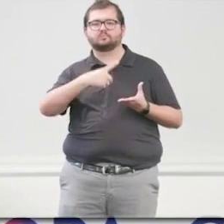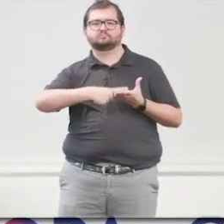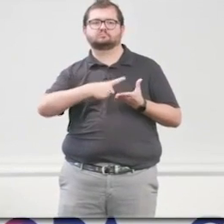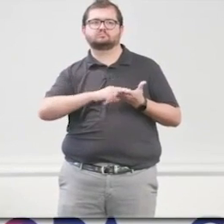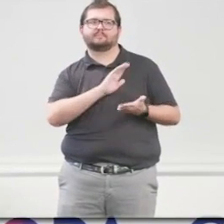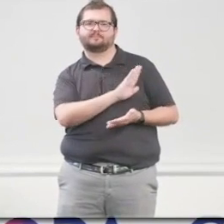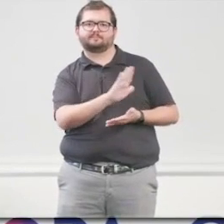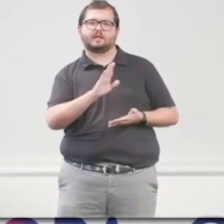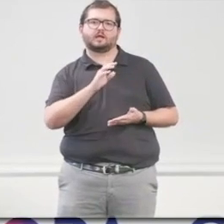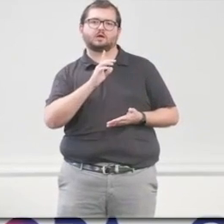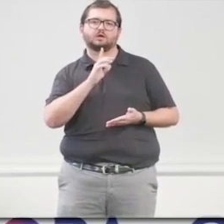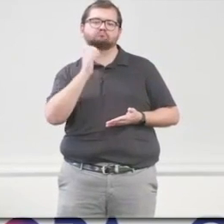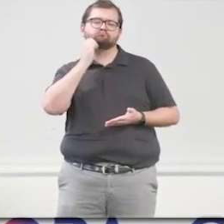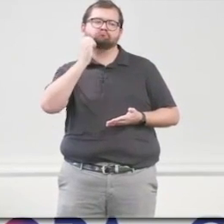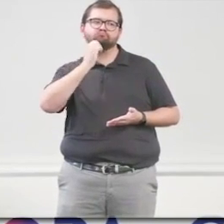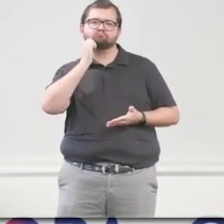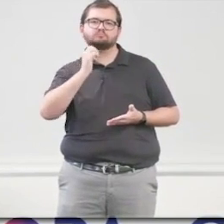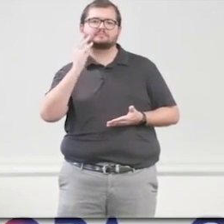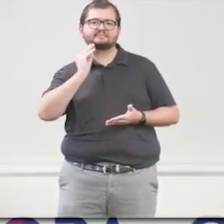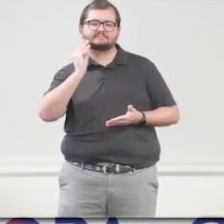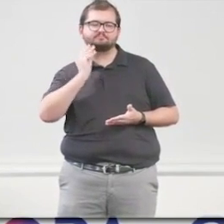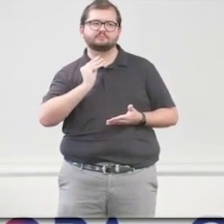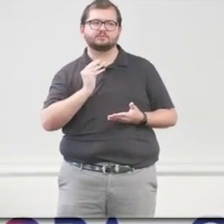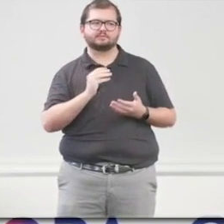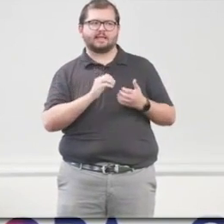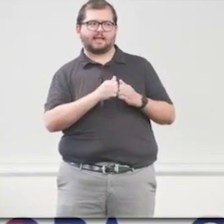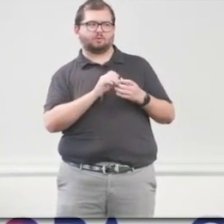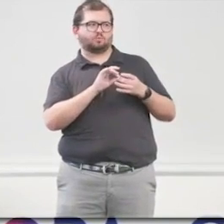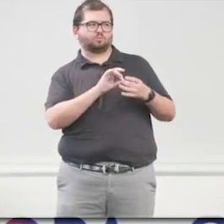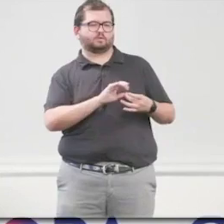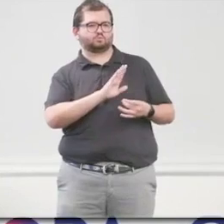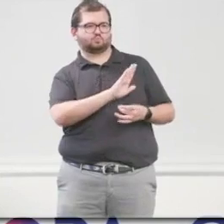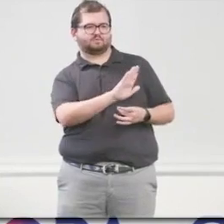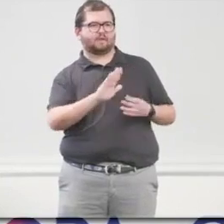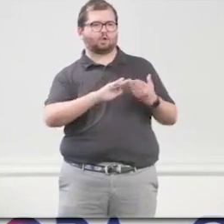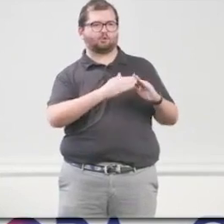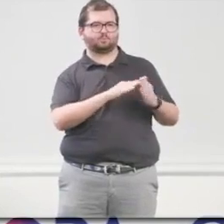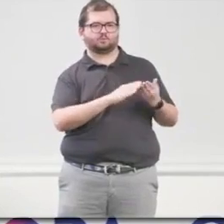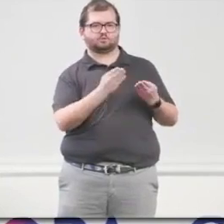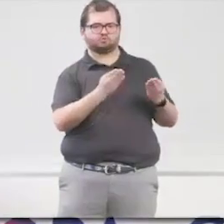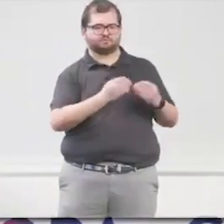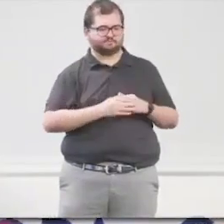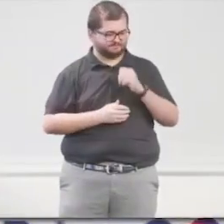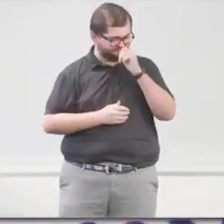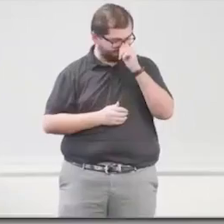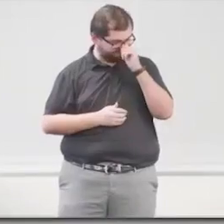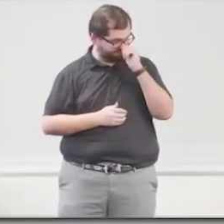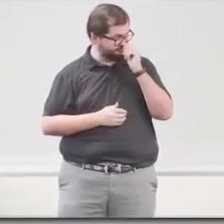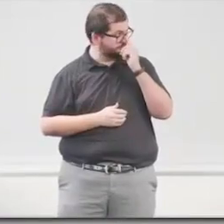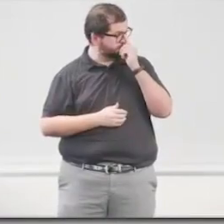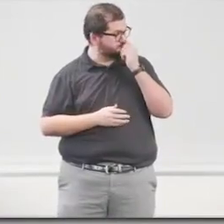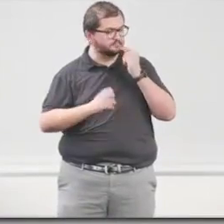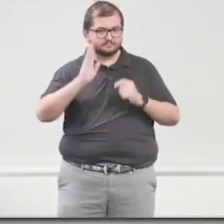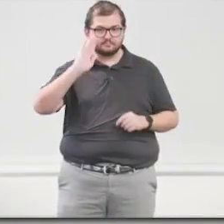it relates to their access and functional communities. John Scott? I am